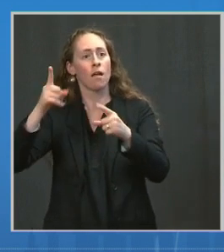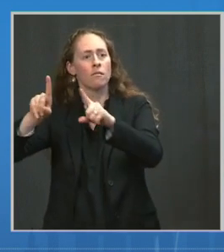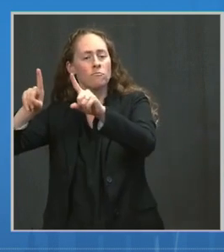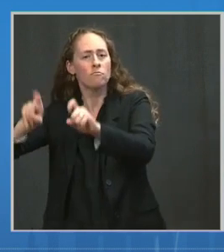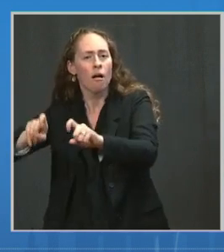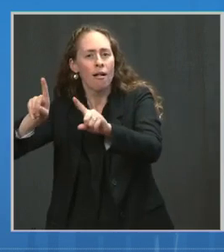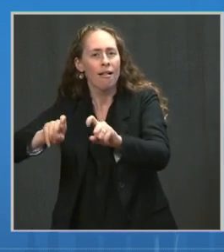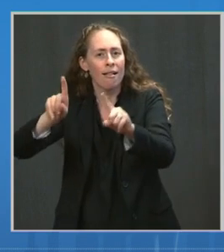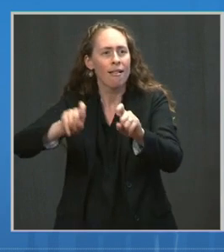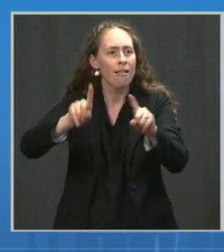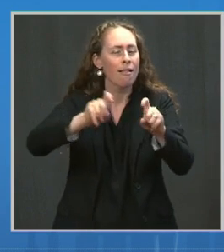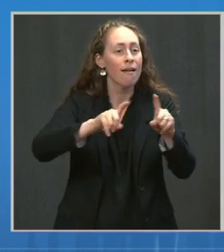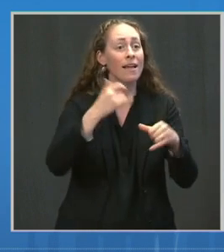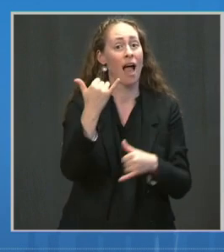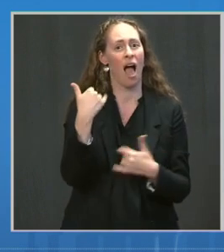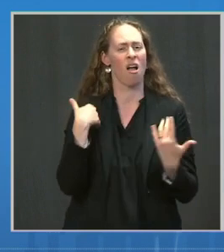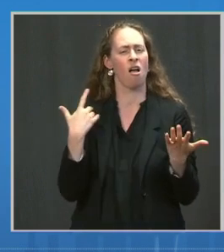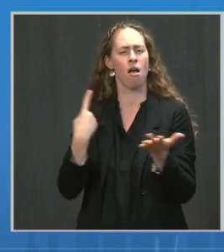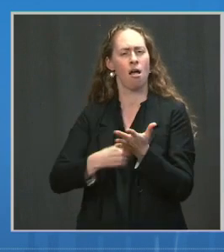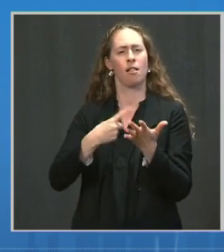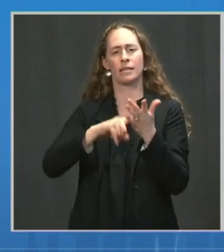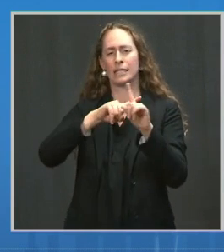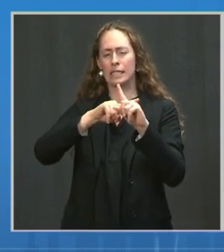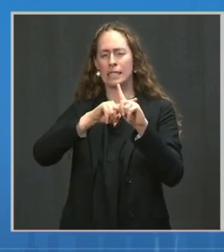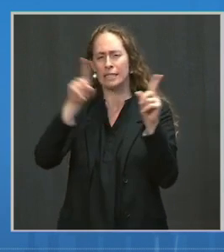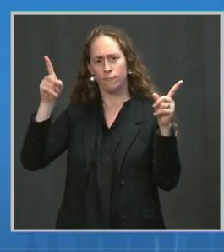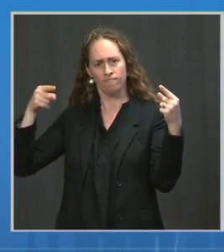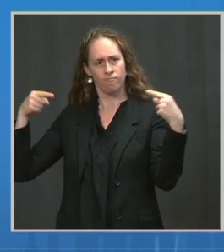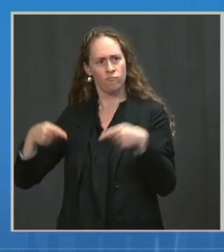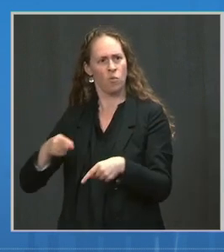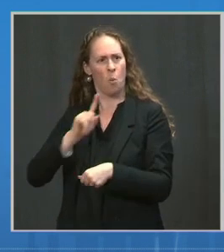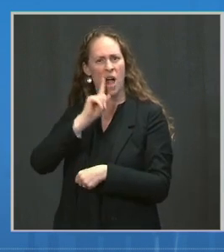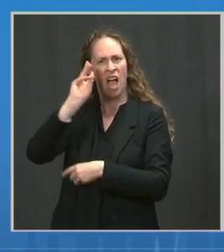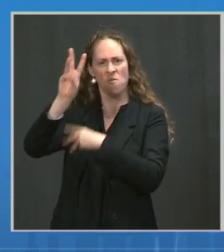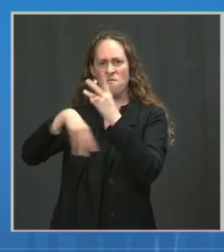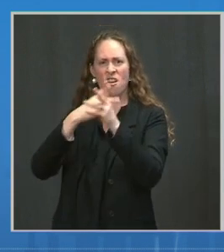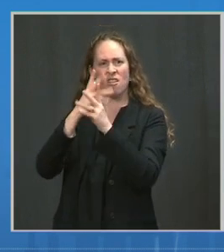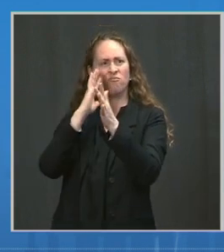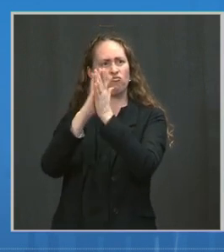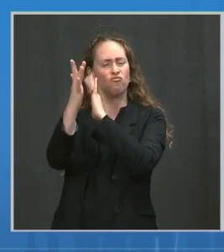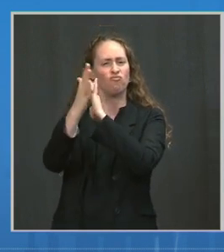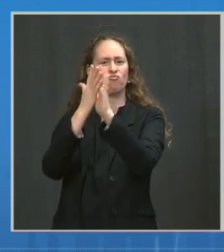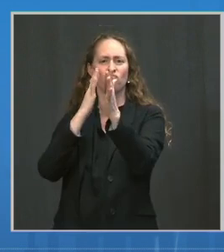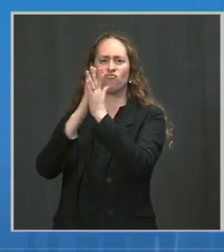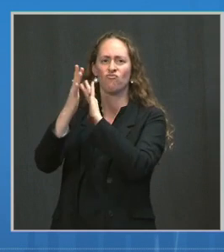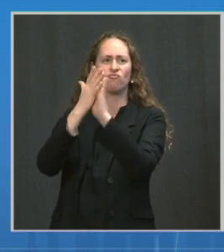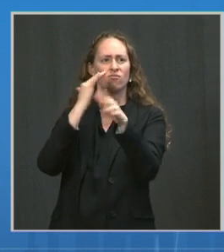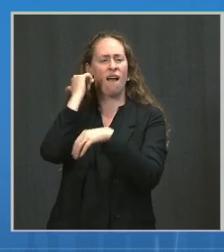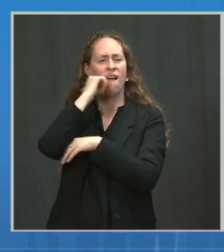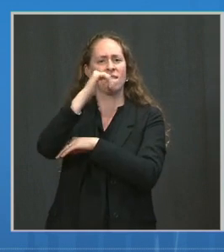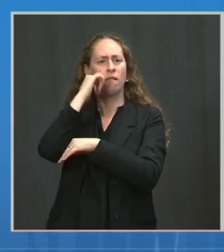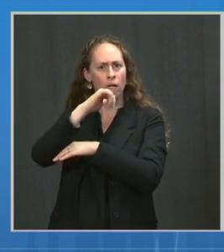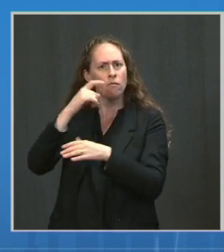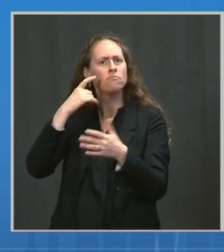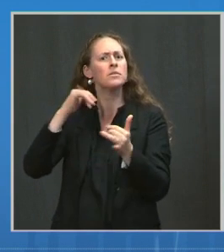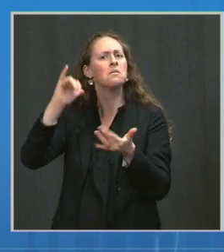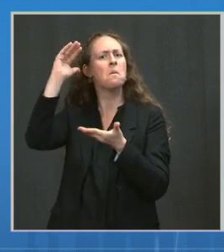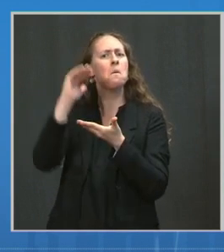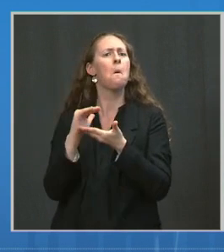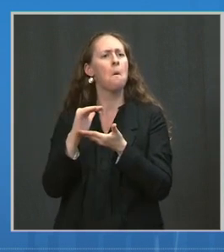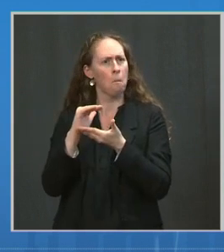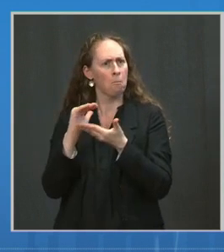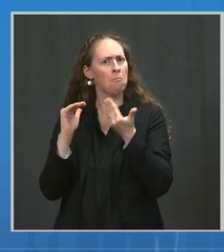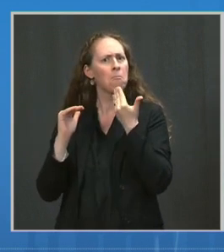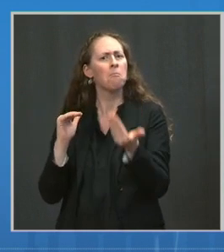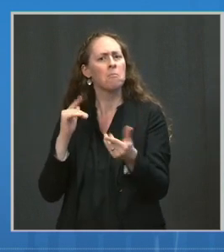is just infection. So you would expect it to be a bit lower. This has important implications when